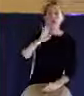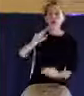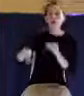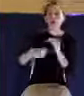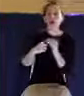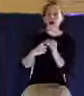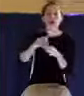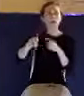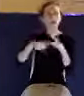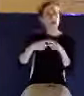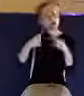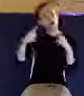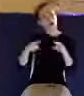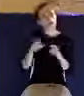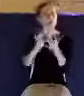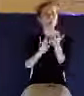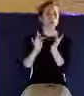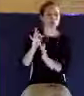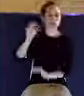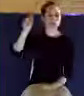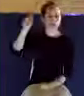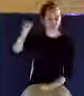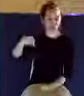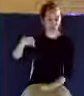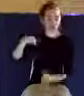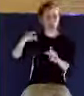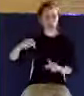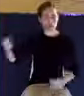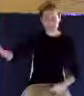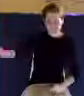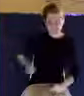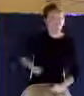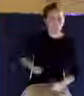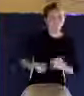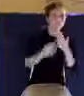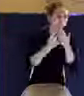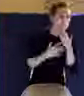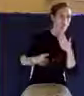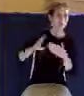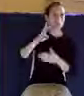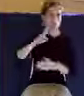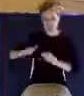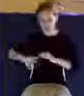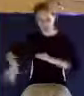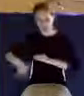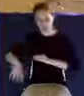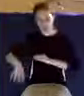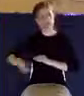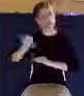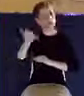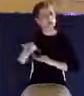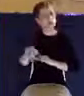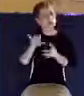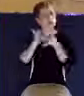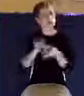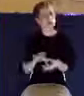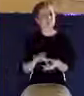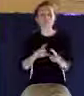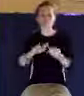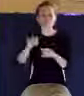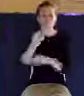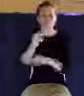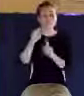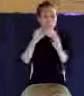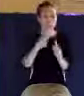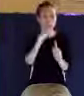spear went into the side of Jesus on the cross, out came blood and water, and they try to somehow, you know, mix that together. That has nothing to do with what John's saying